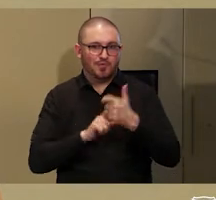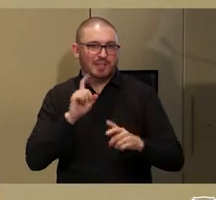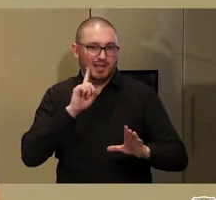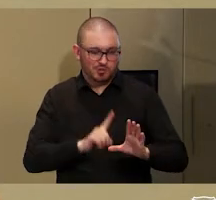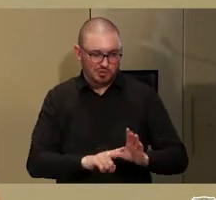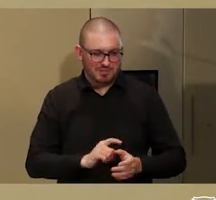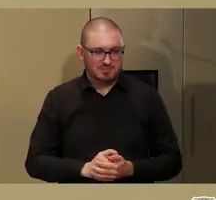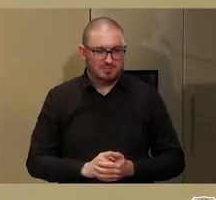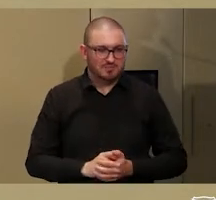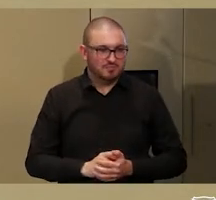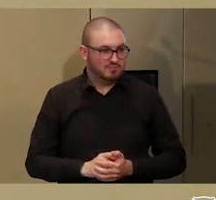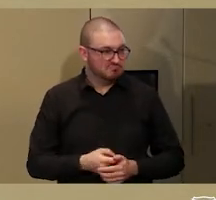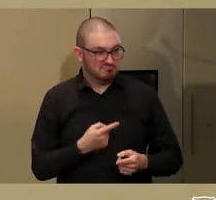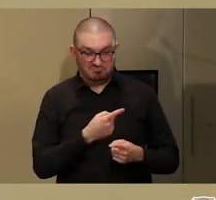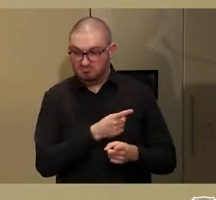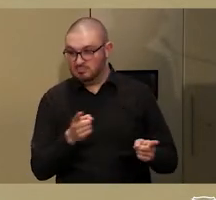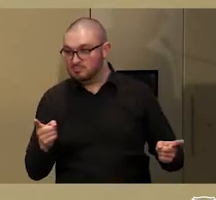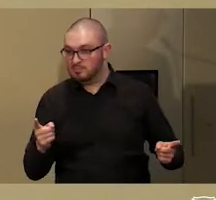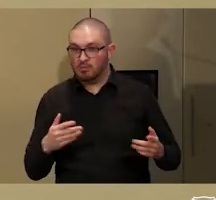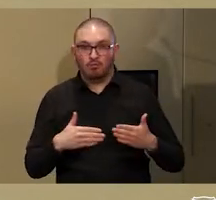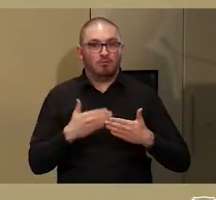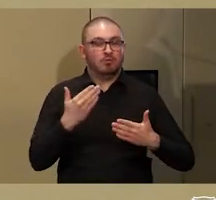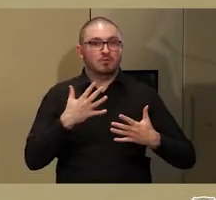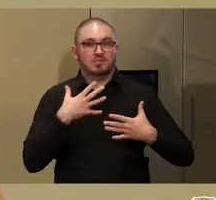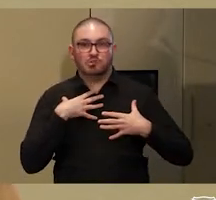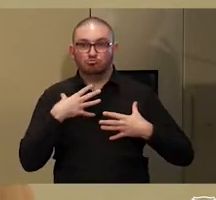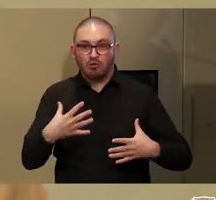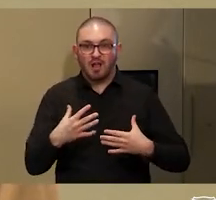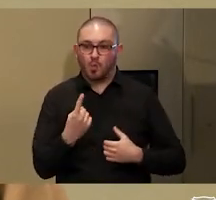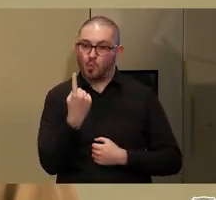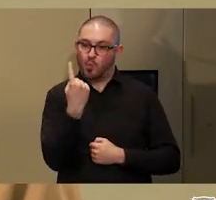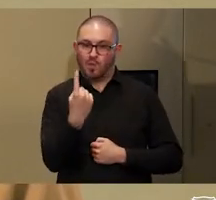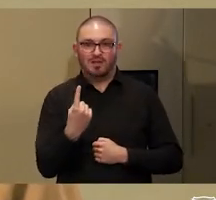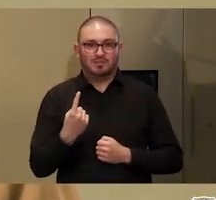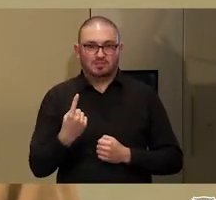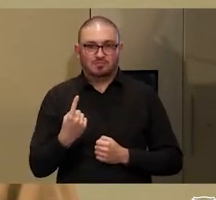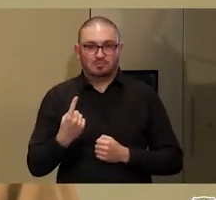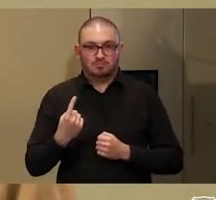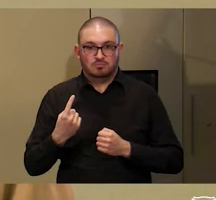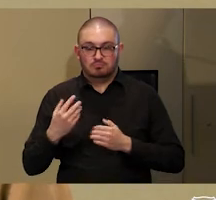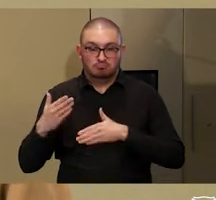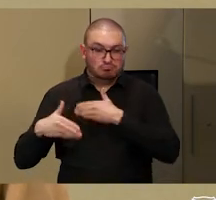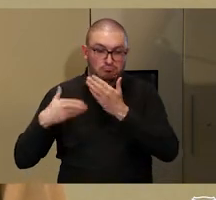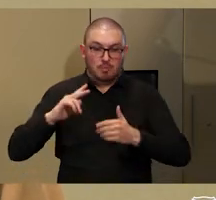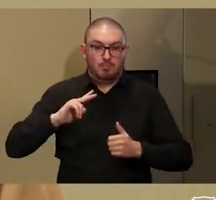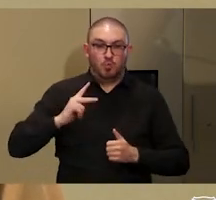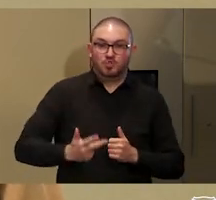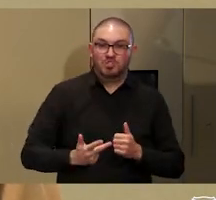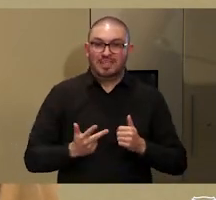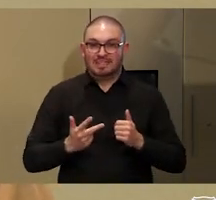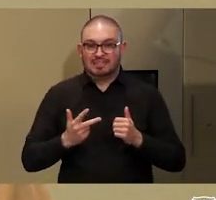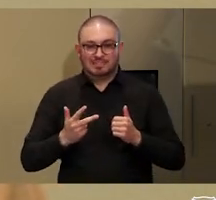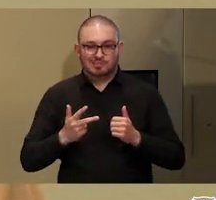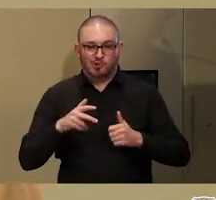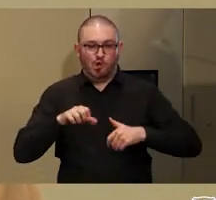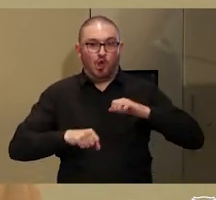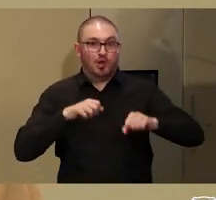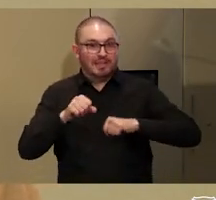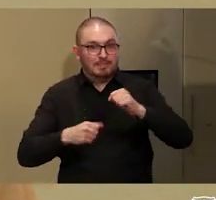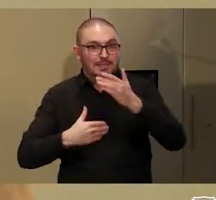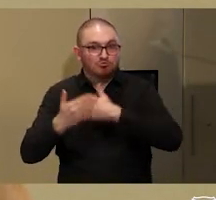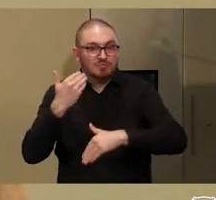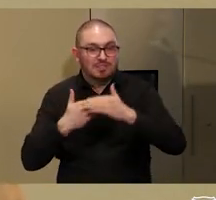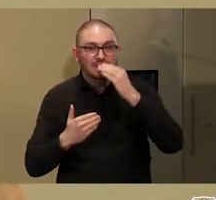I guess it shouldn't surprise anyone that one of the legacies of centuries of Portuguese colonialism